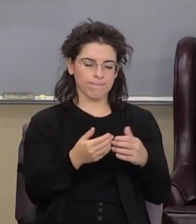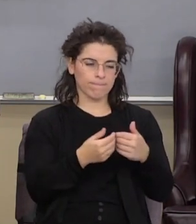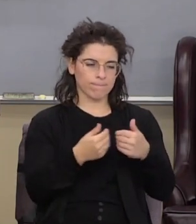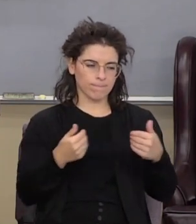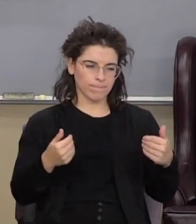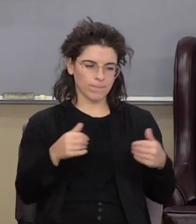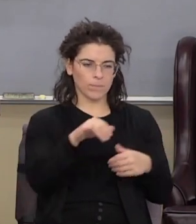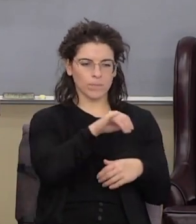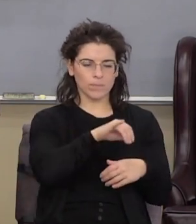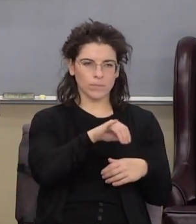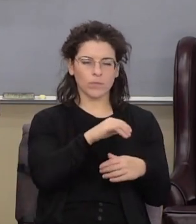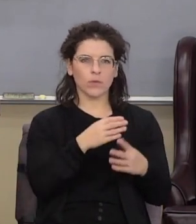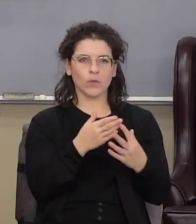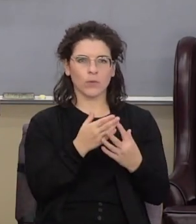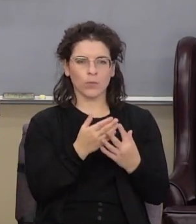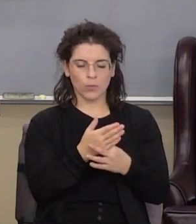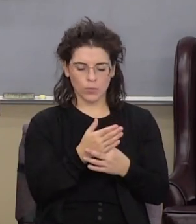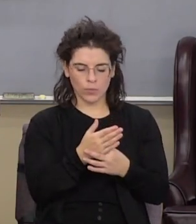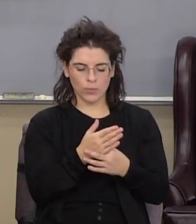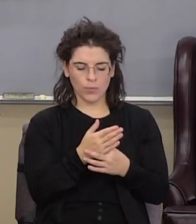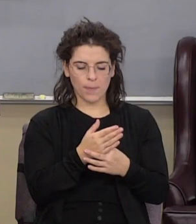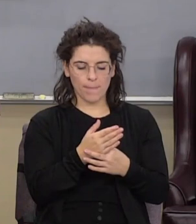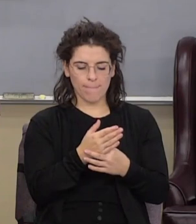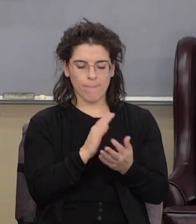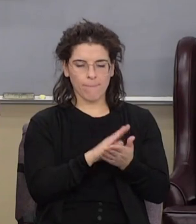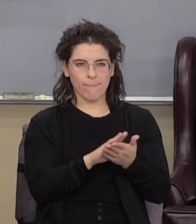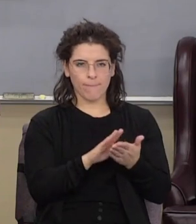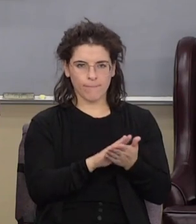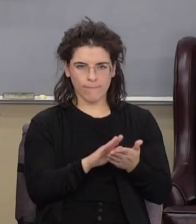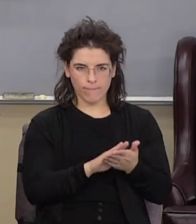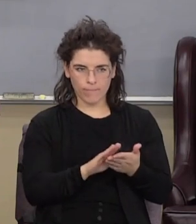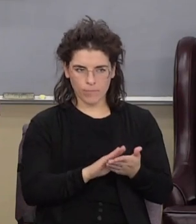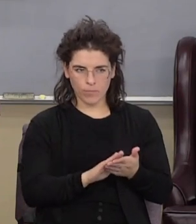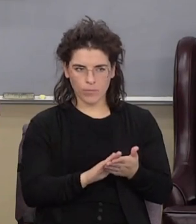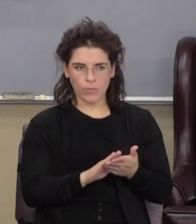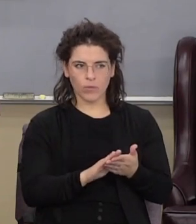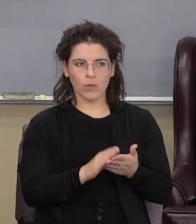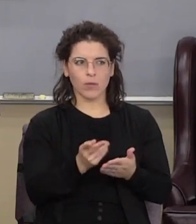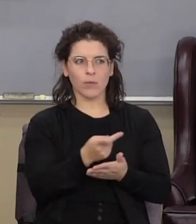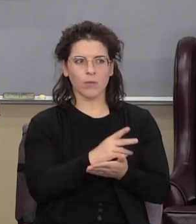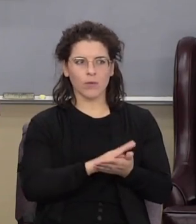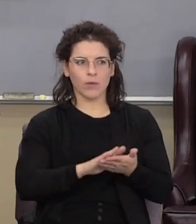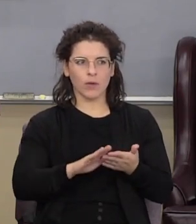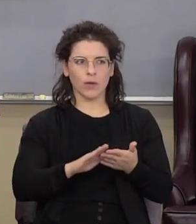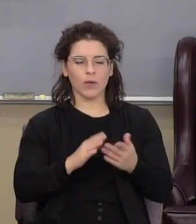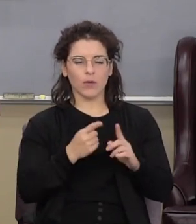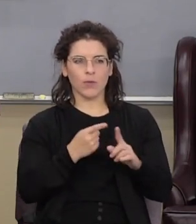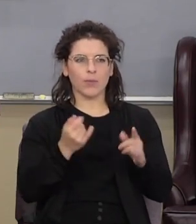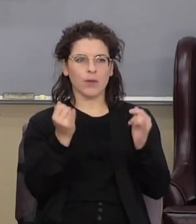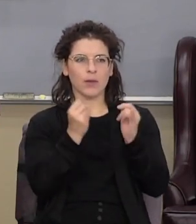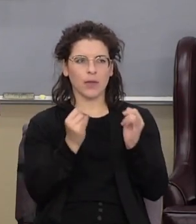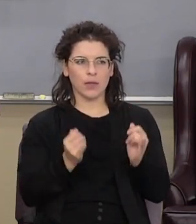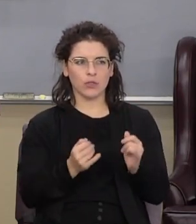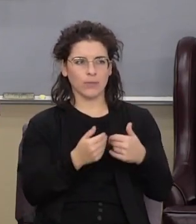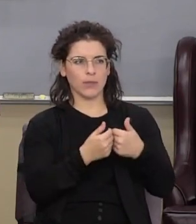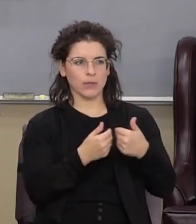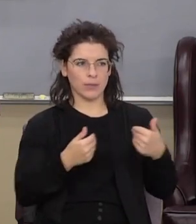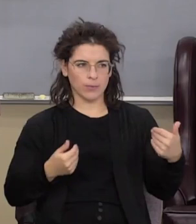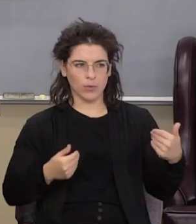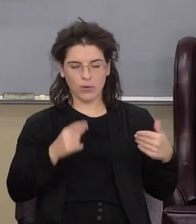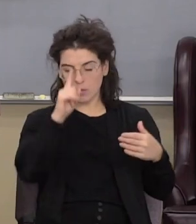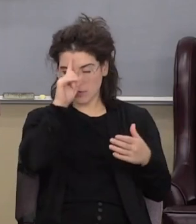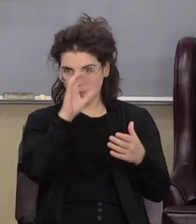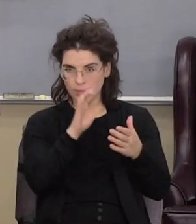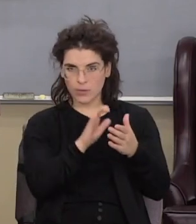them apart through the cleansing the purification from the idolatry by setting them apart as the